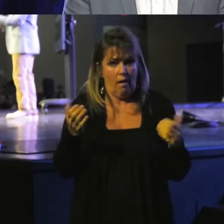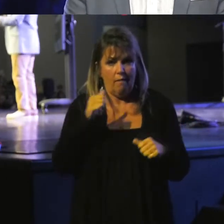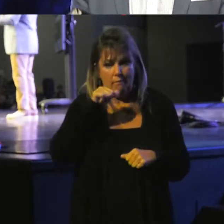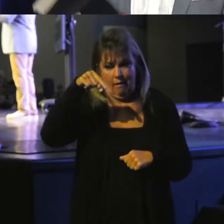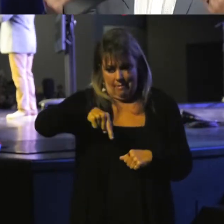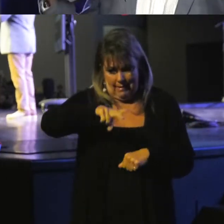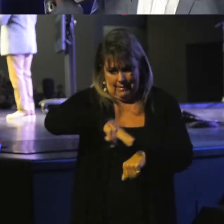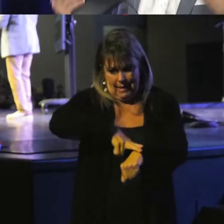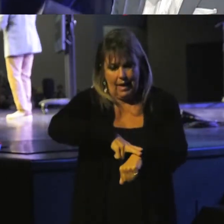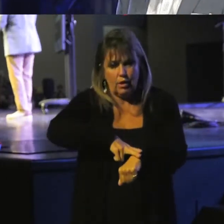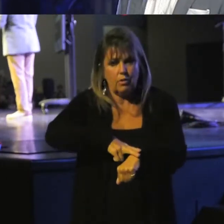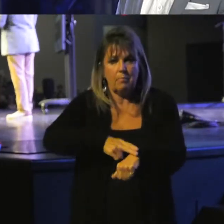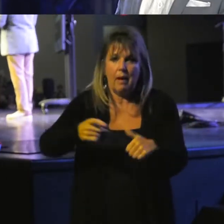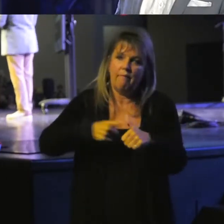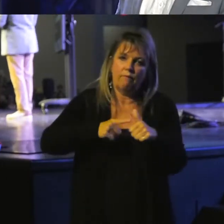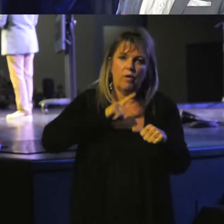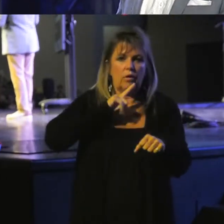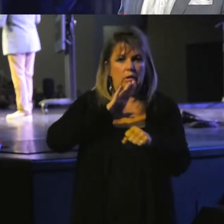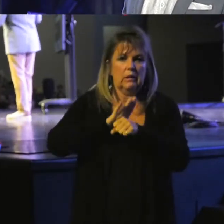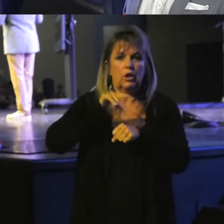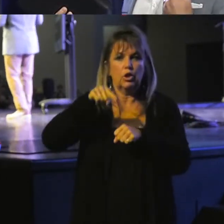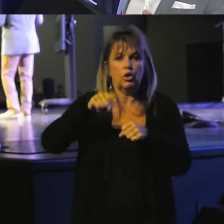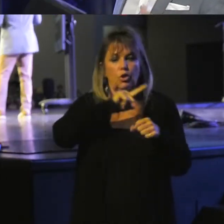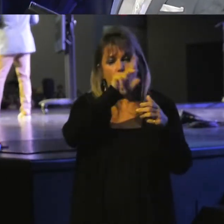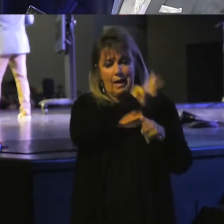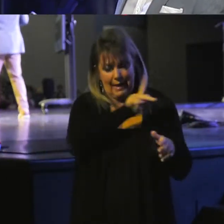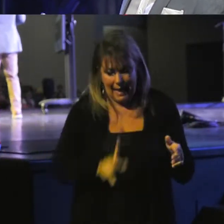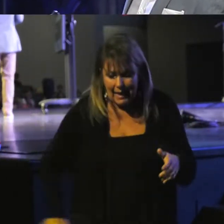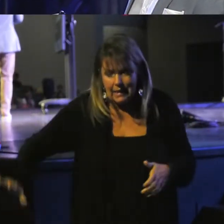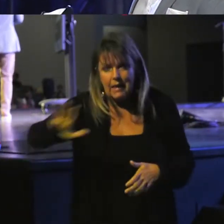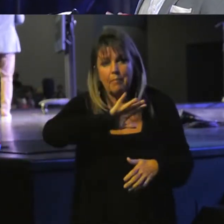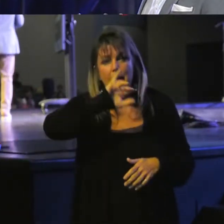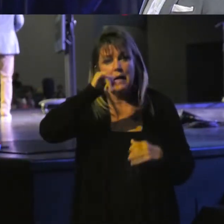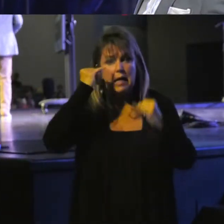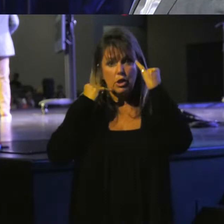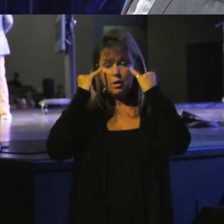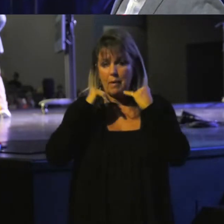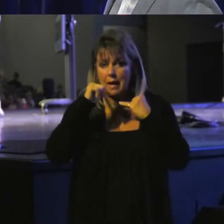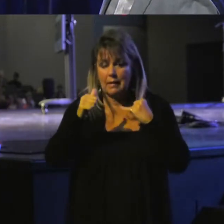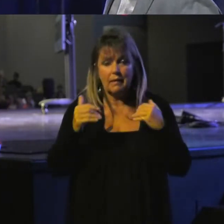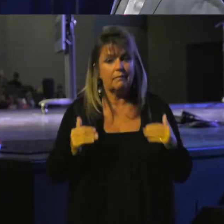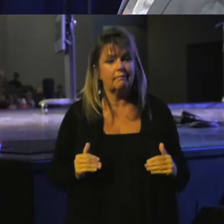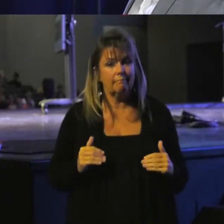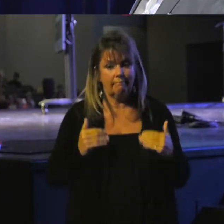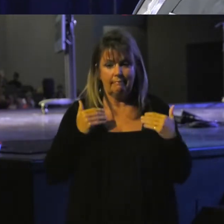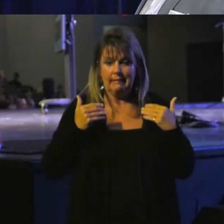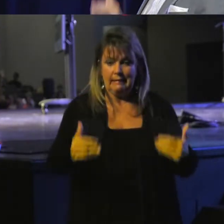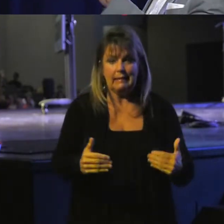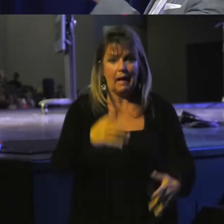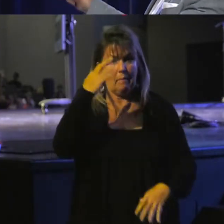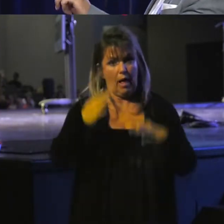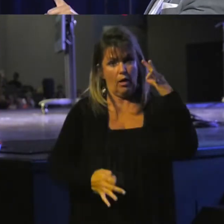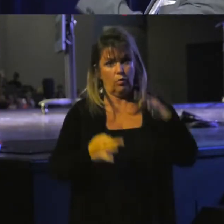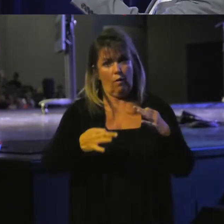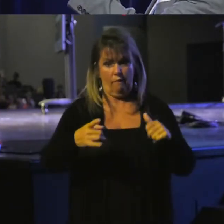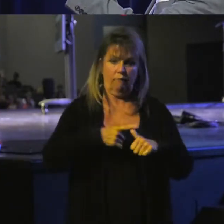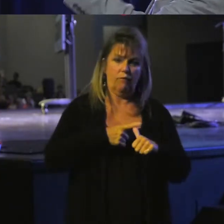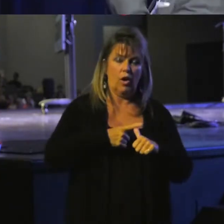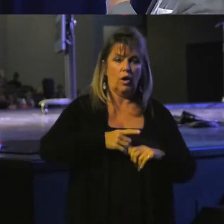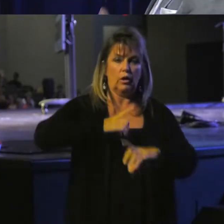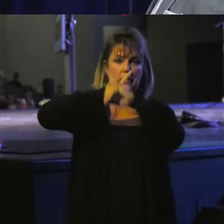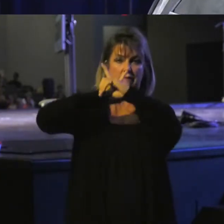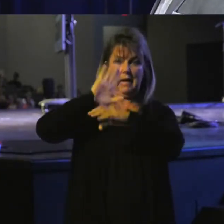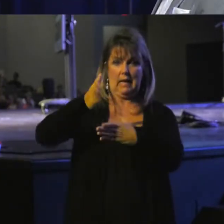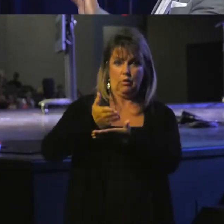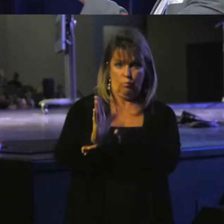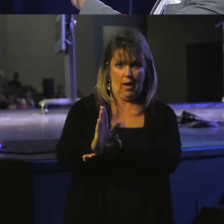this nation. It's to a kingdom. And Jeremiah didn't step up at his trial and first defend